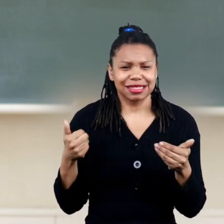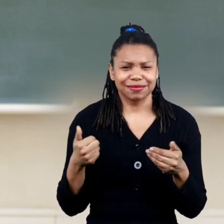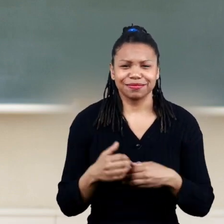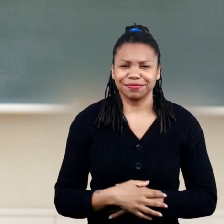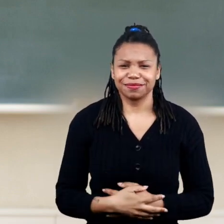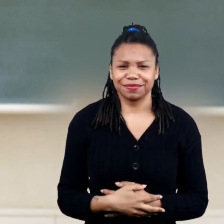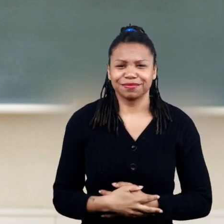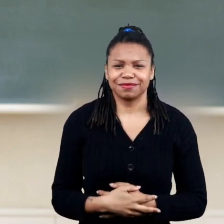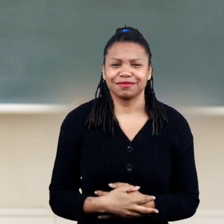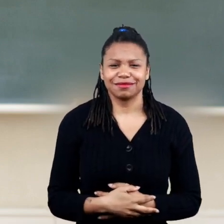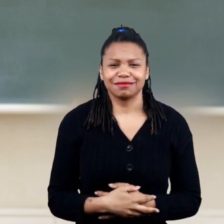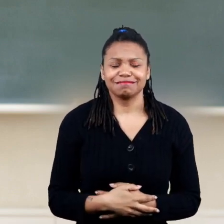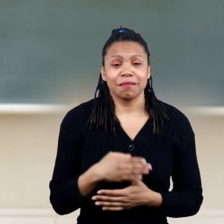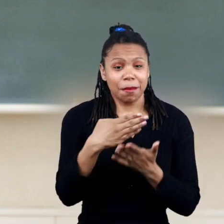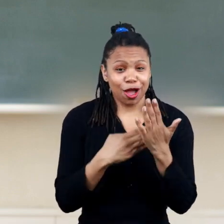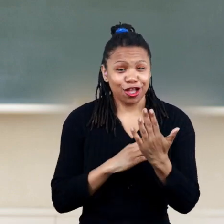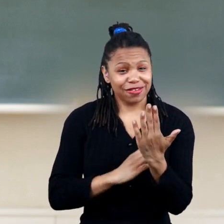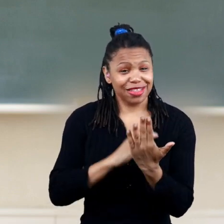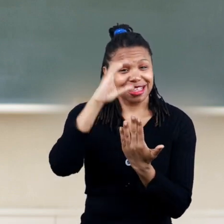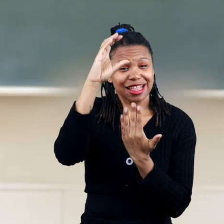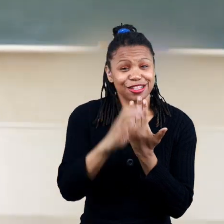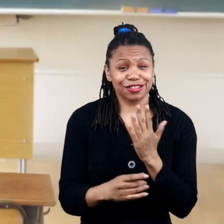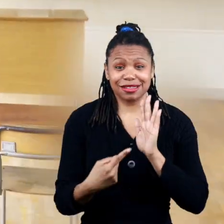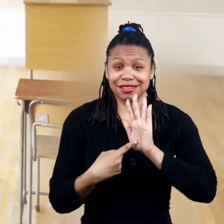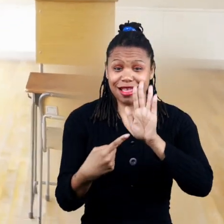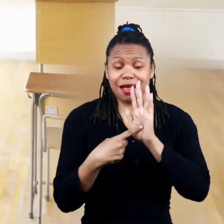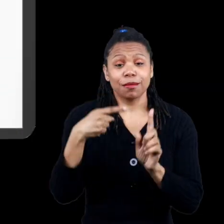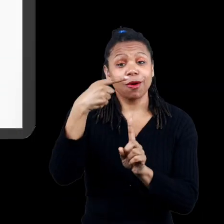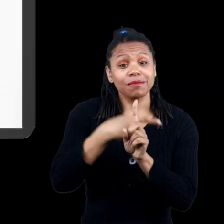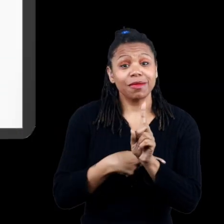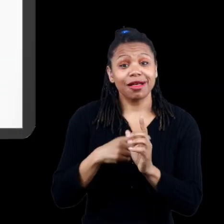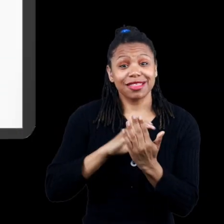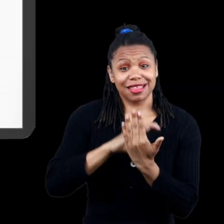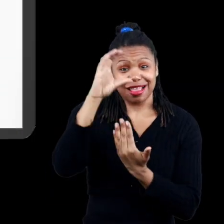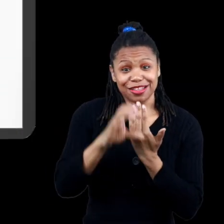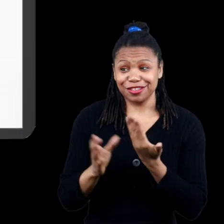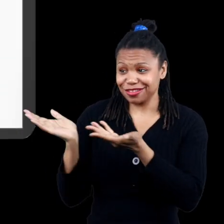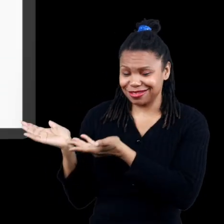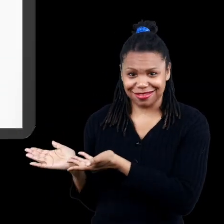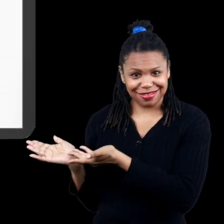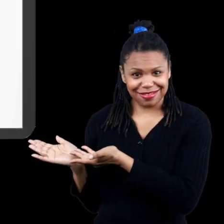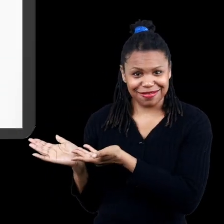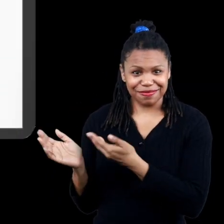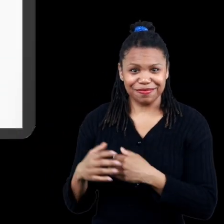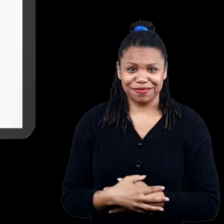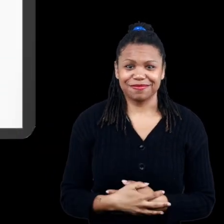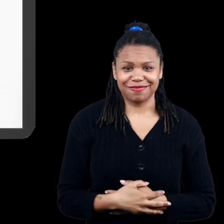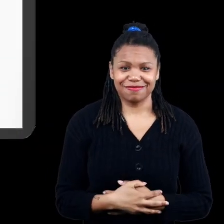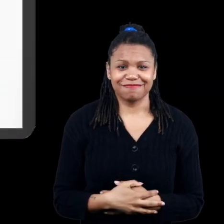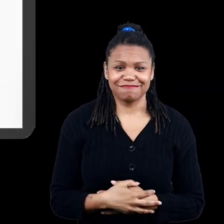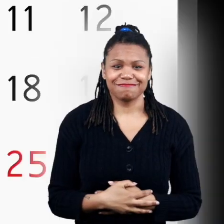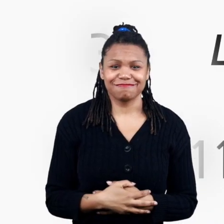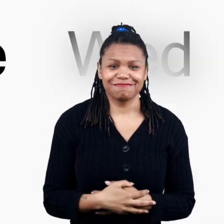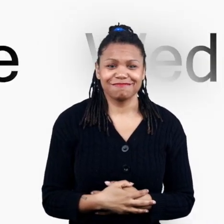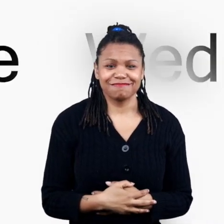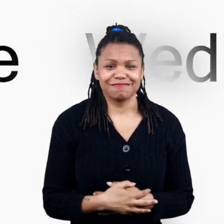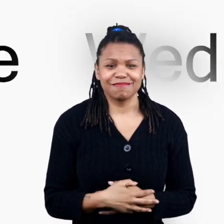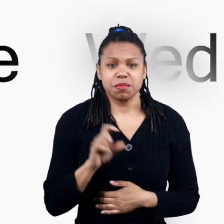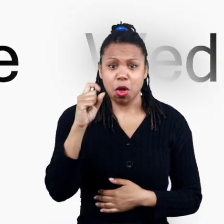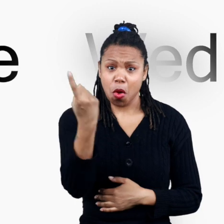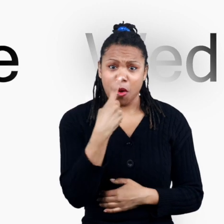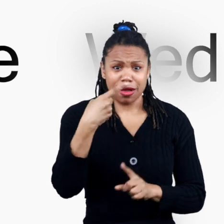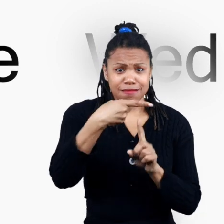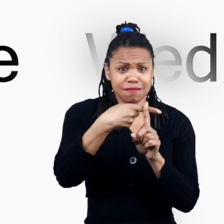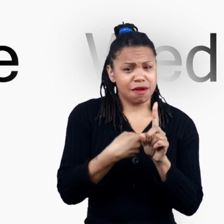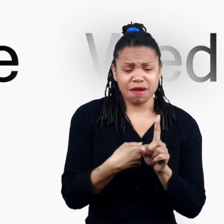parts of a calendar here is an example of a monthly calendar the heading of a